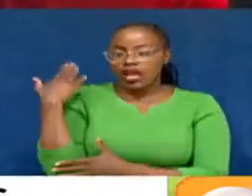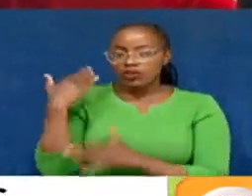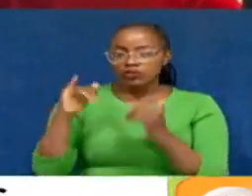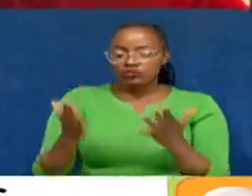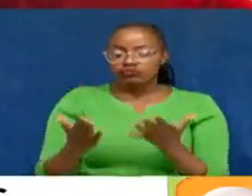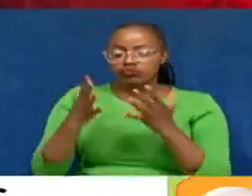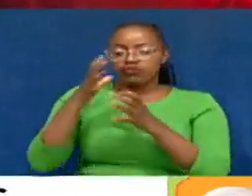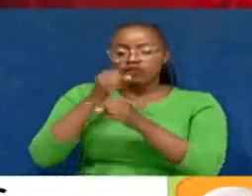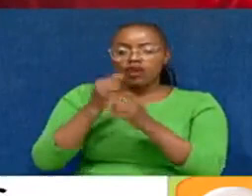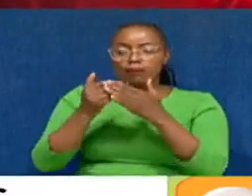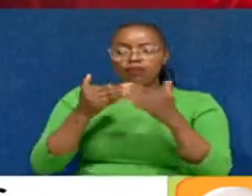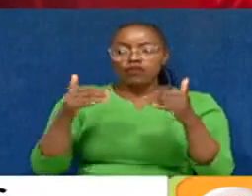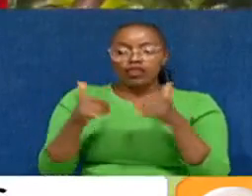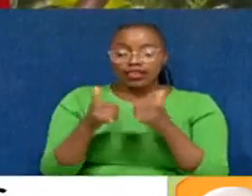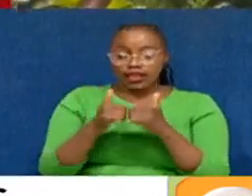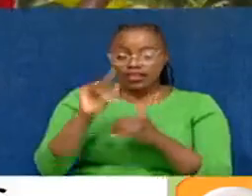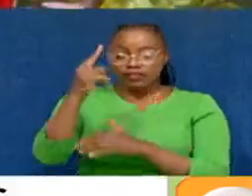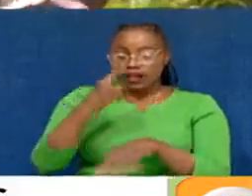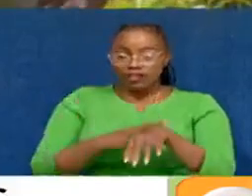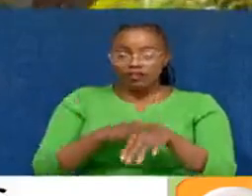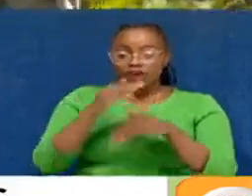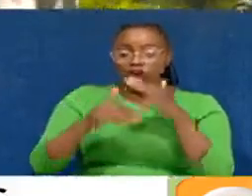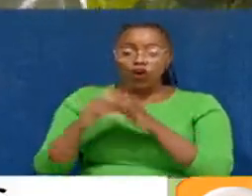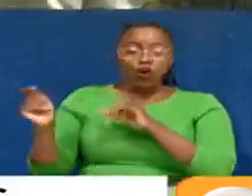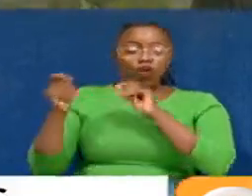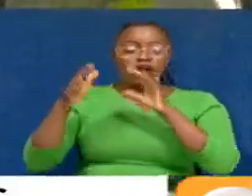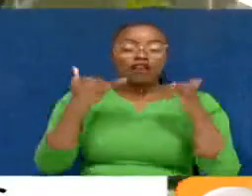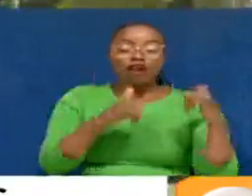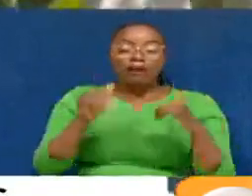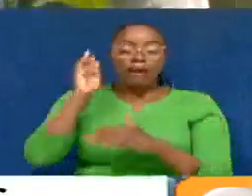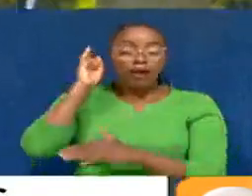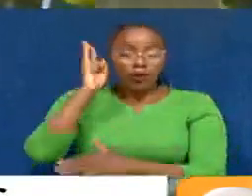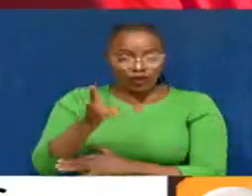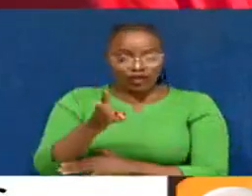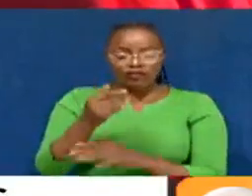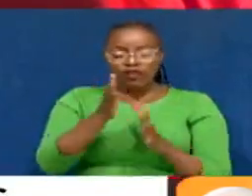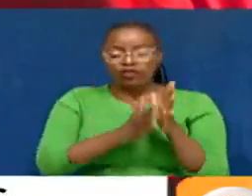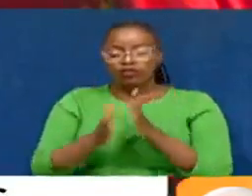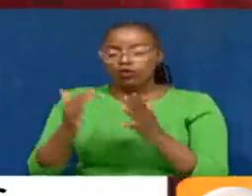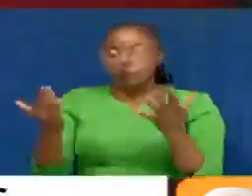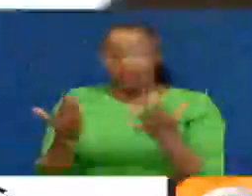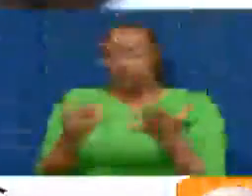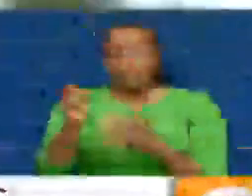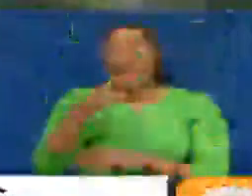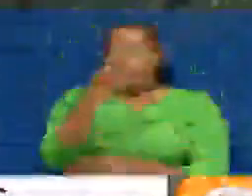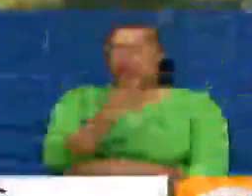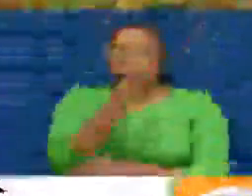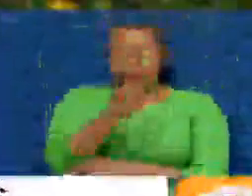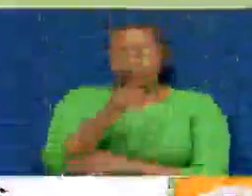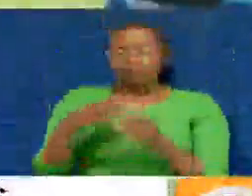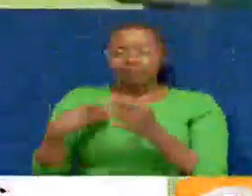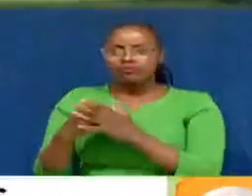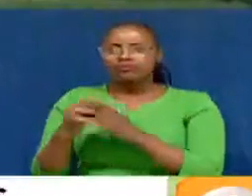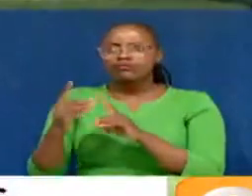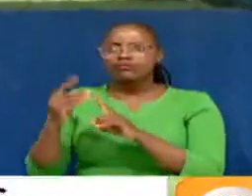to boost his confidence ahead of the Games. In the first round, all golfers will play in the stroke play format from May 7th to the 9th.